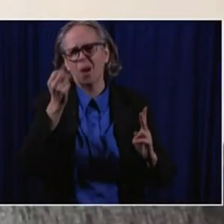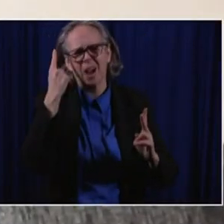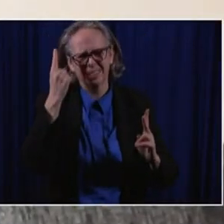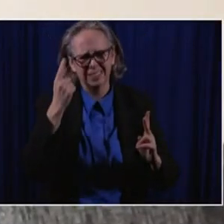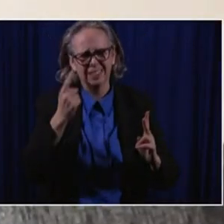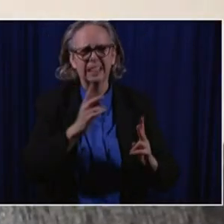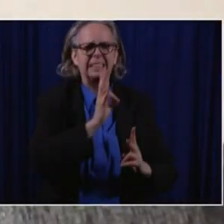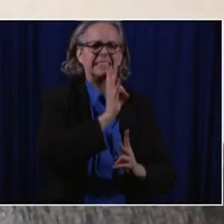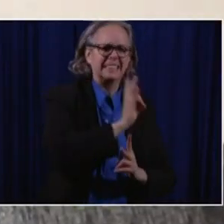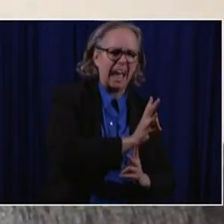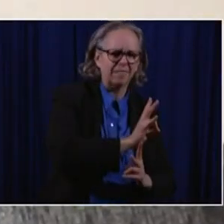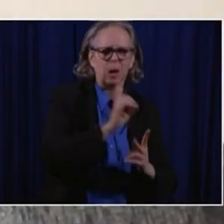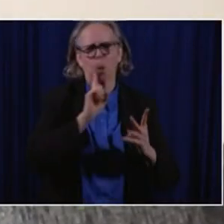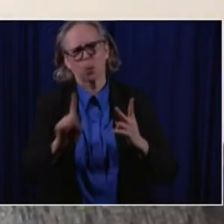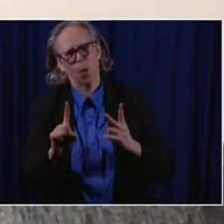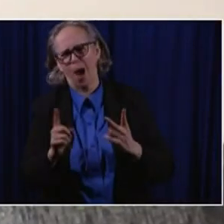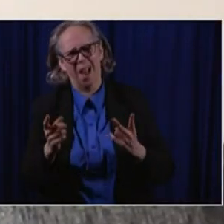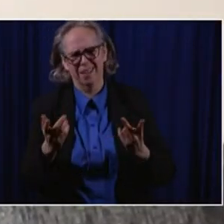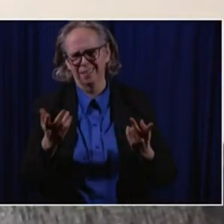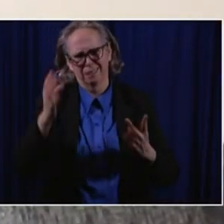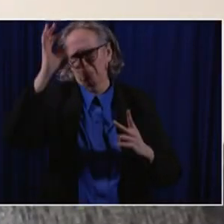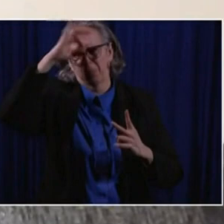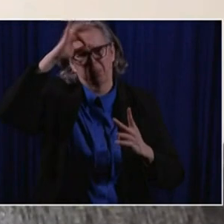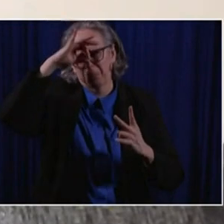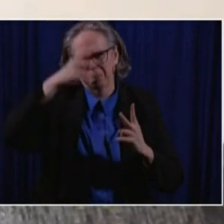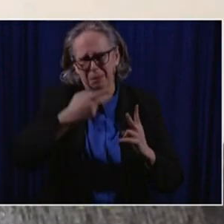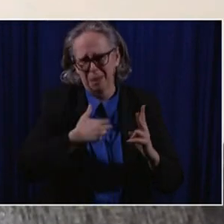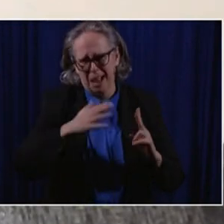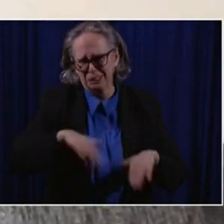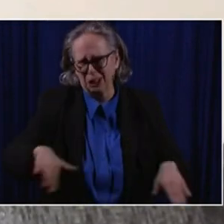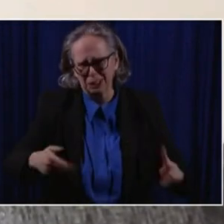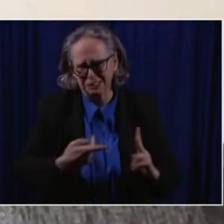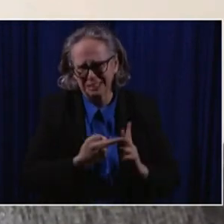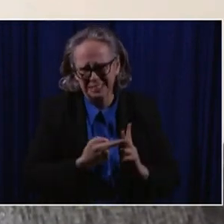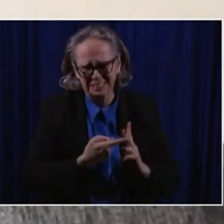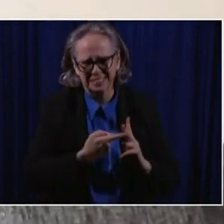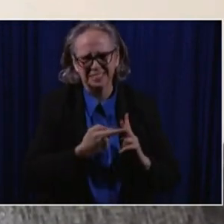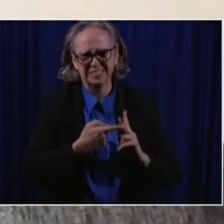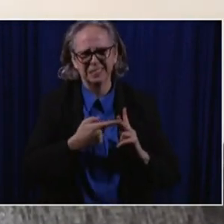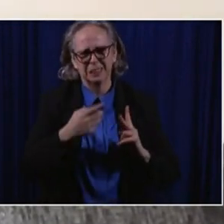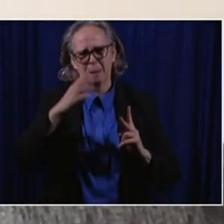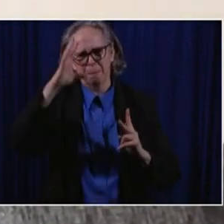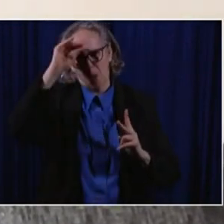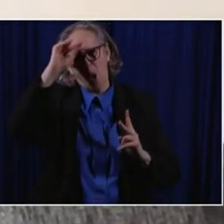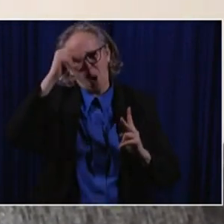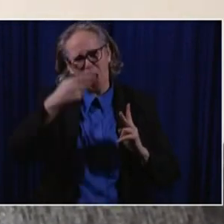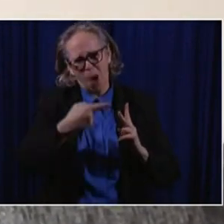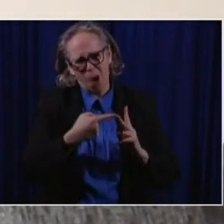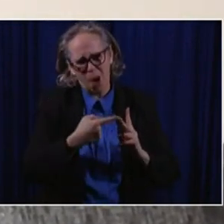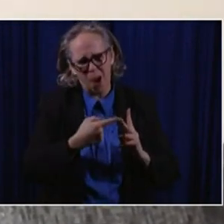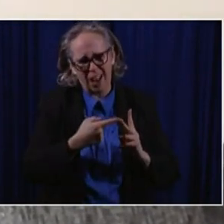-old has no idea. My seven-year-old is, is he's learning how to adjust oxygen.